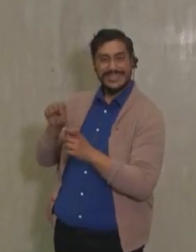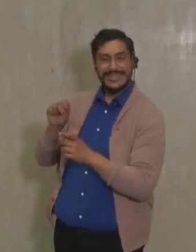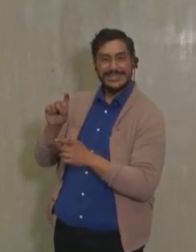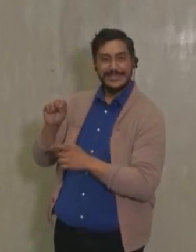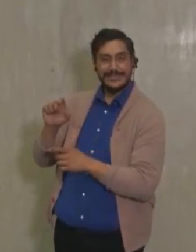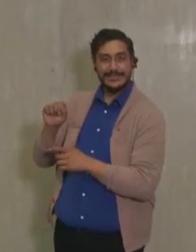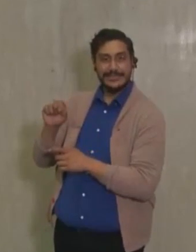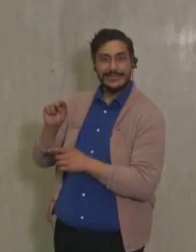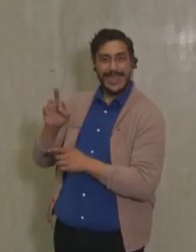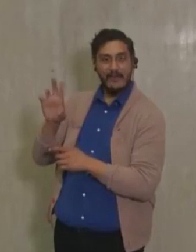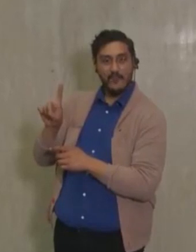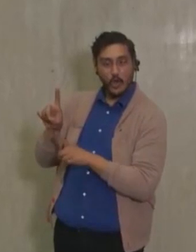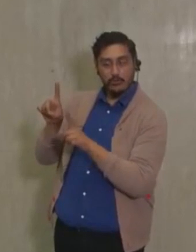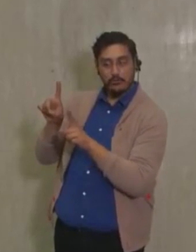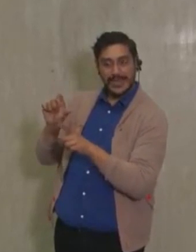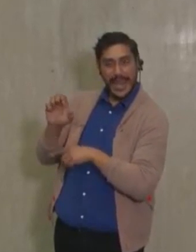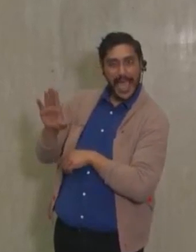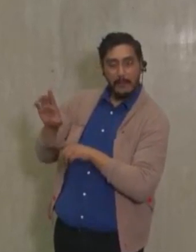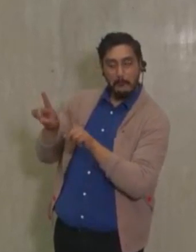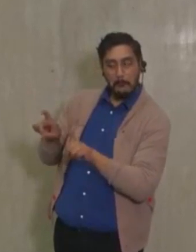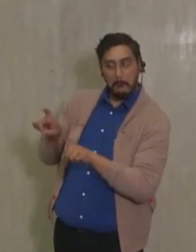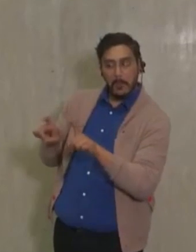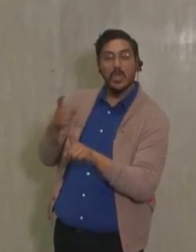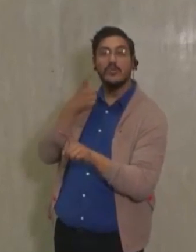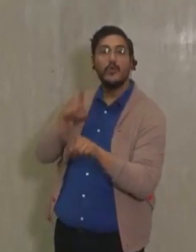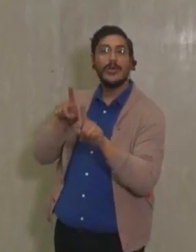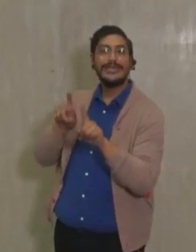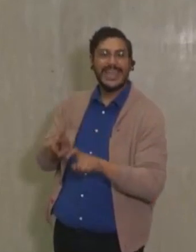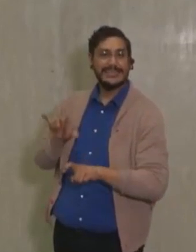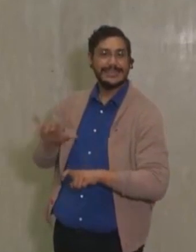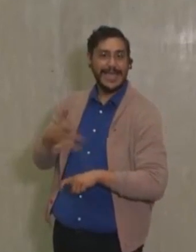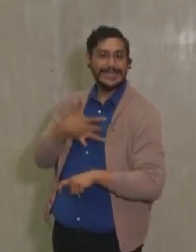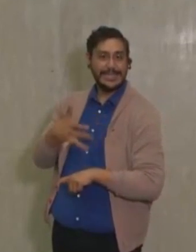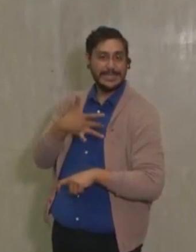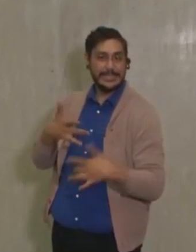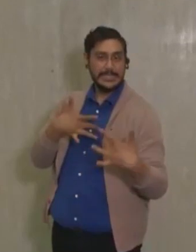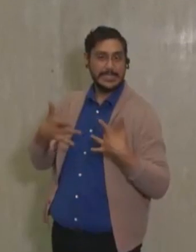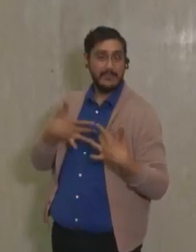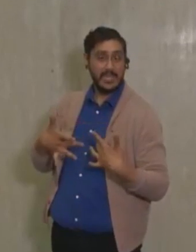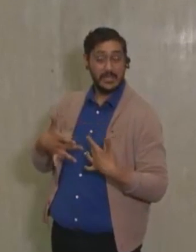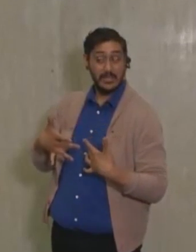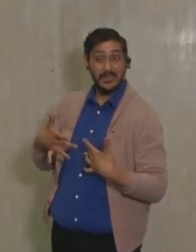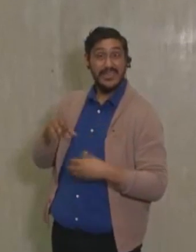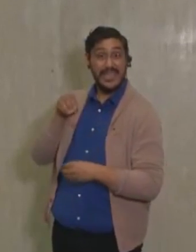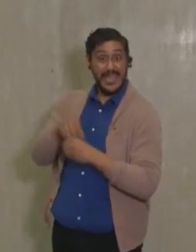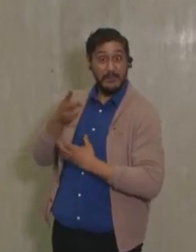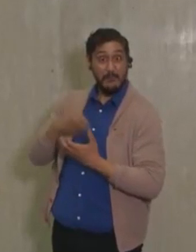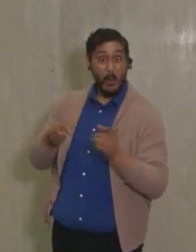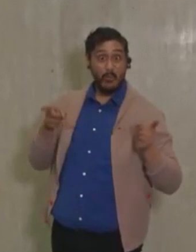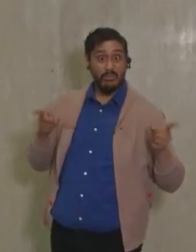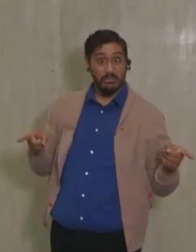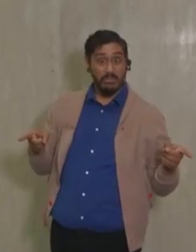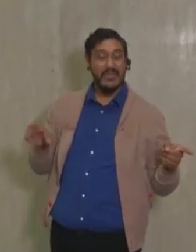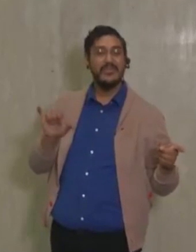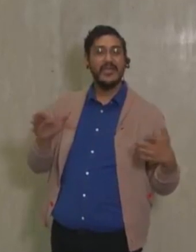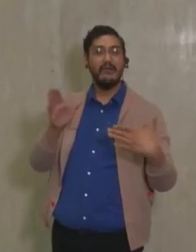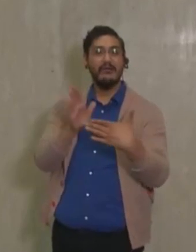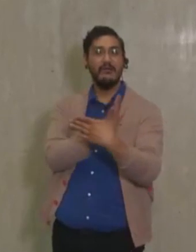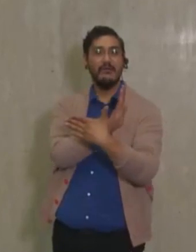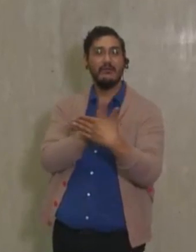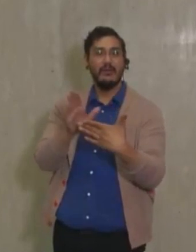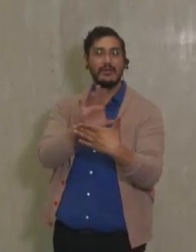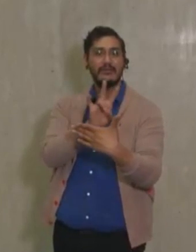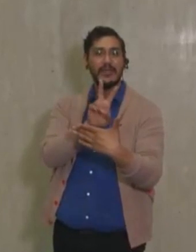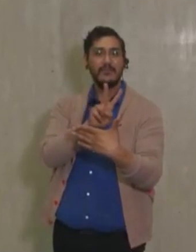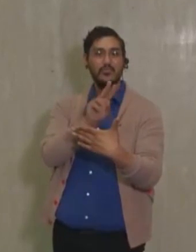tried to assess the sensitivity of the test. In those assessments, the sensitivity varied from about 72